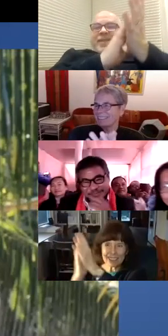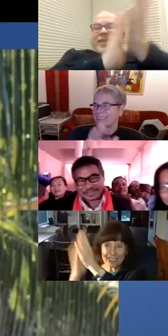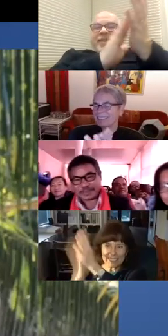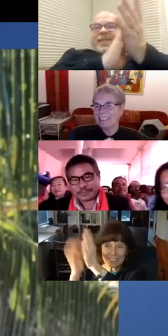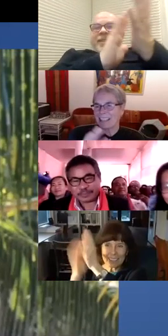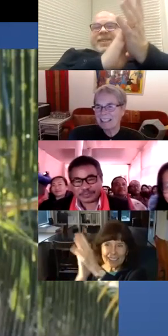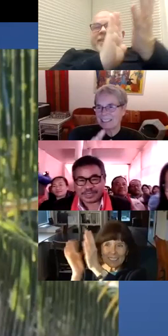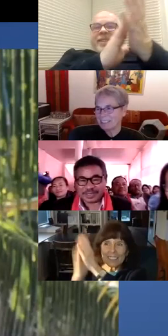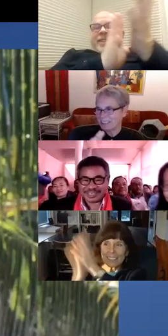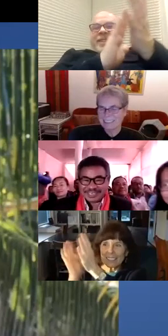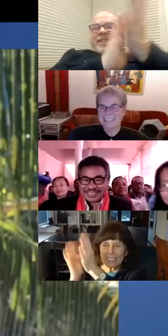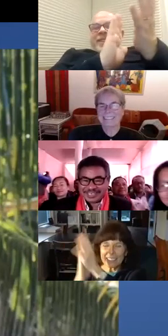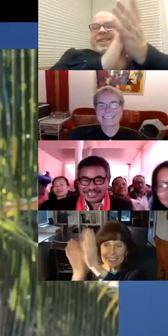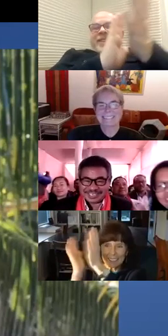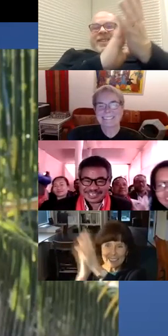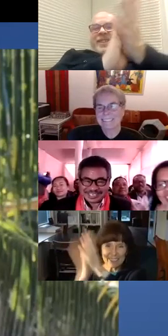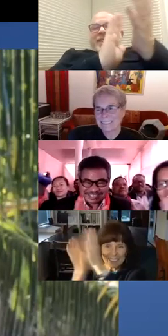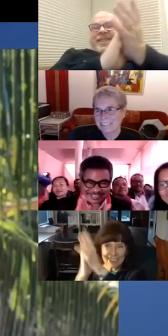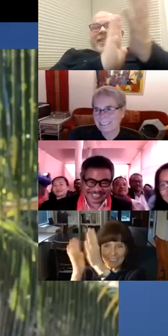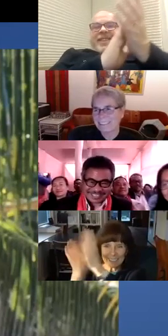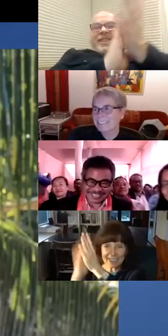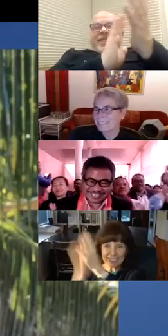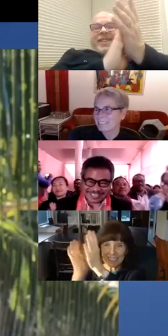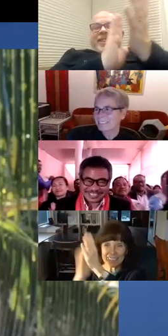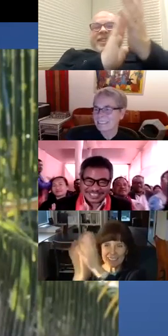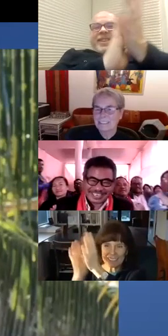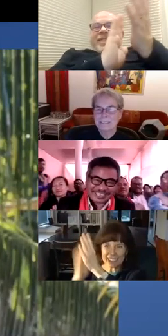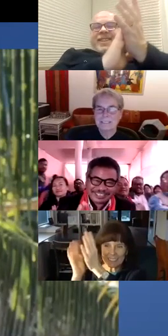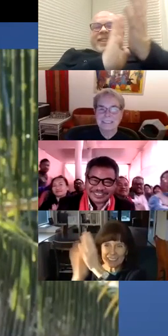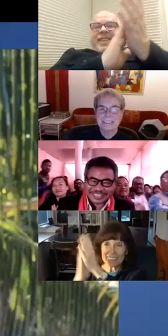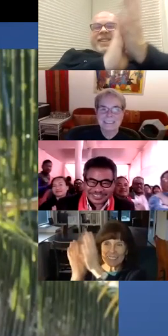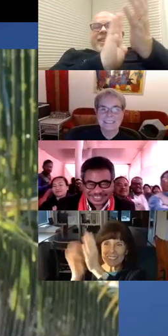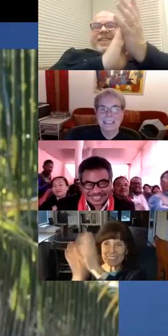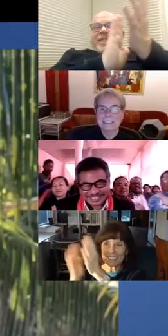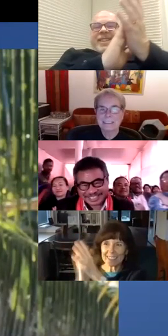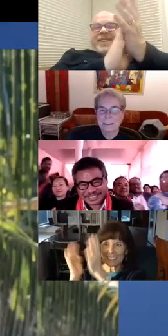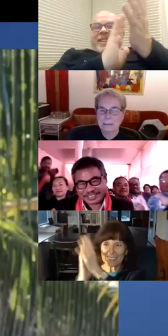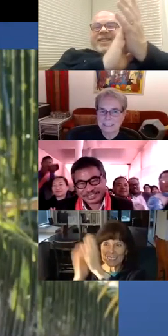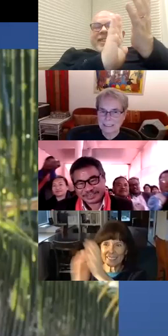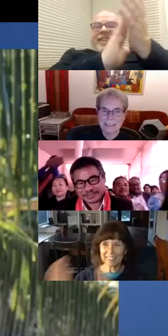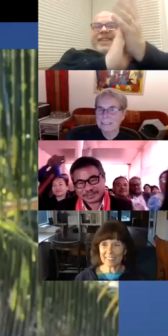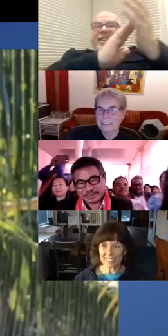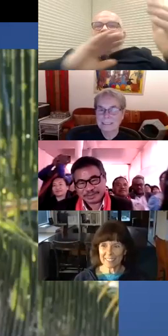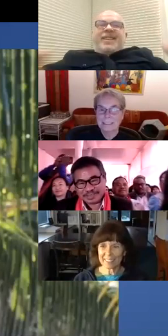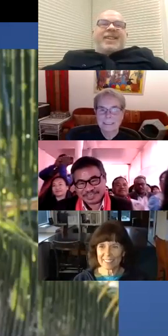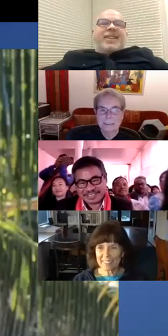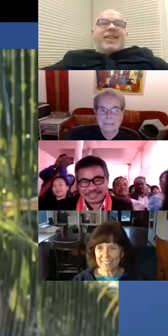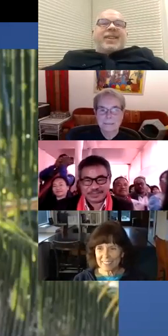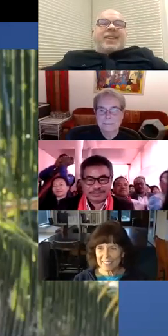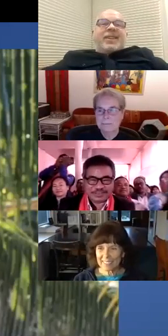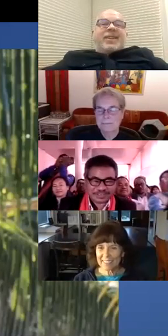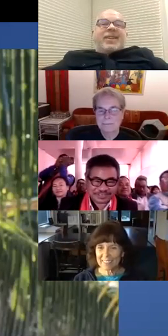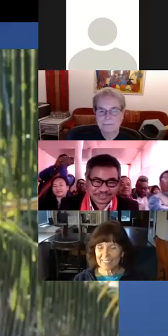Linguistic Linguistic Society of America. you, Linguistic Society Thank you so much. Linguistic